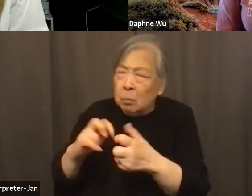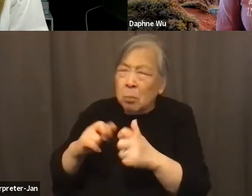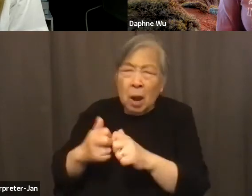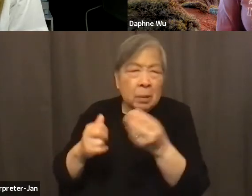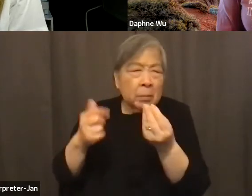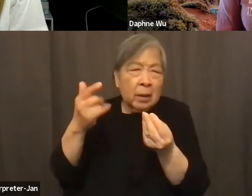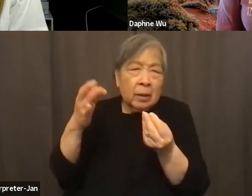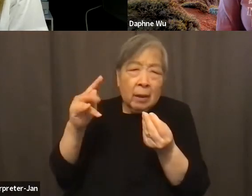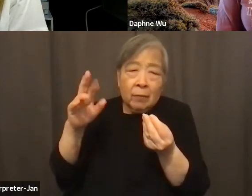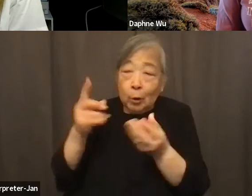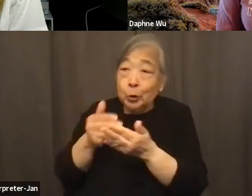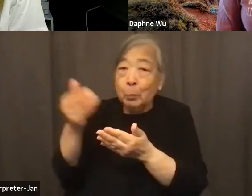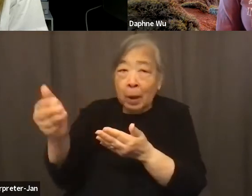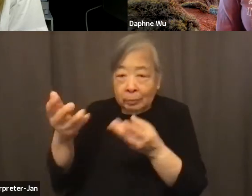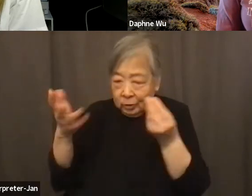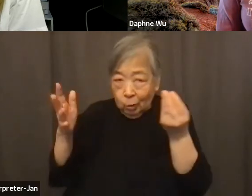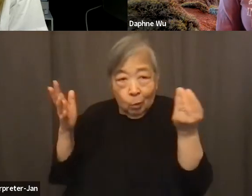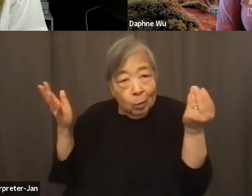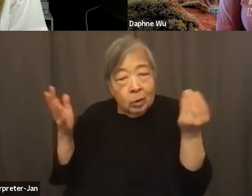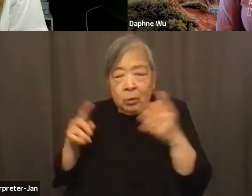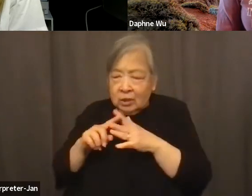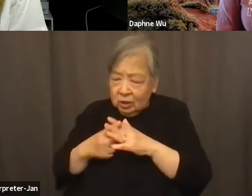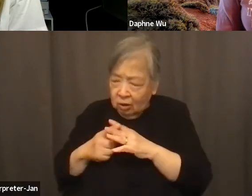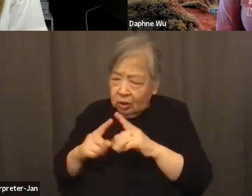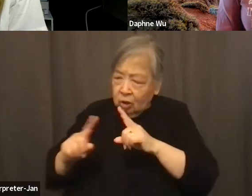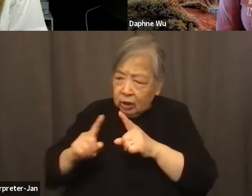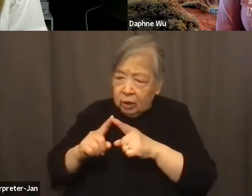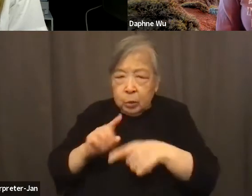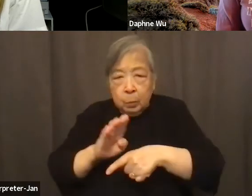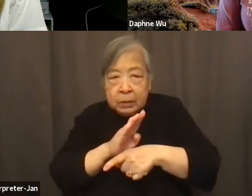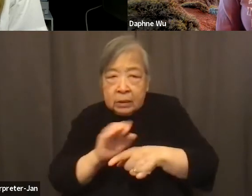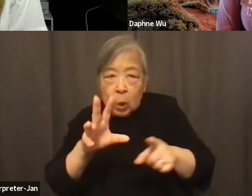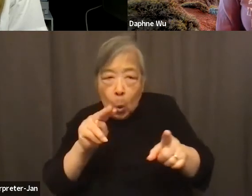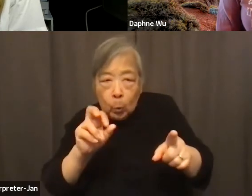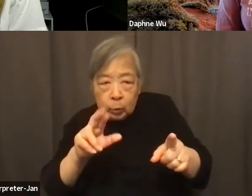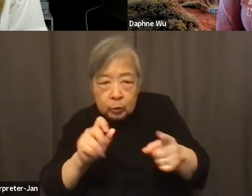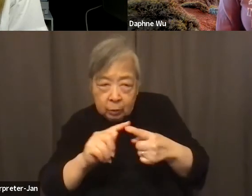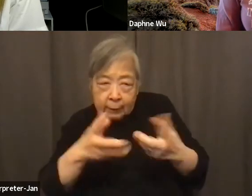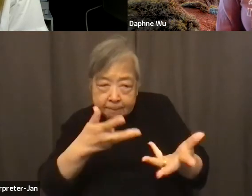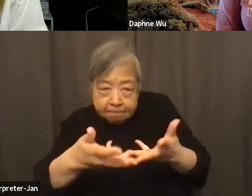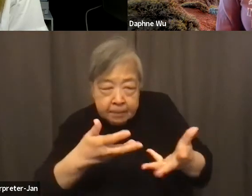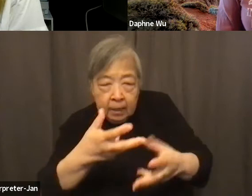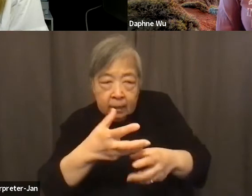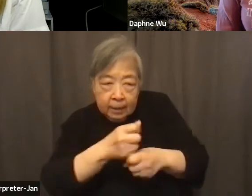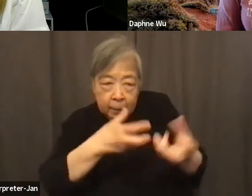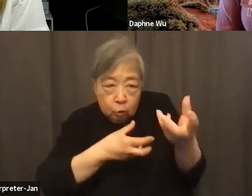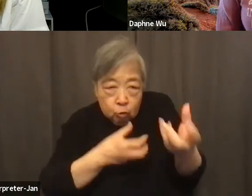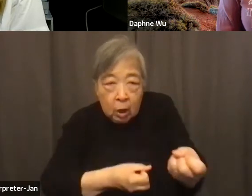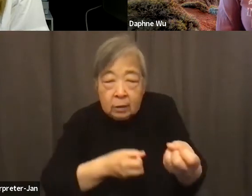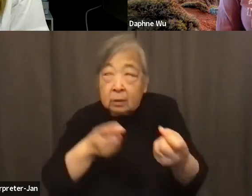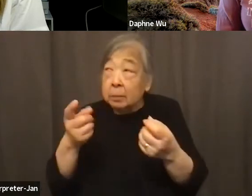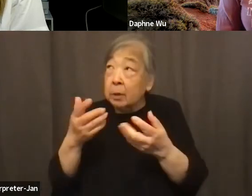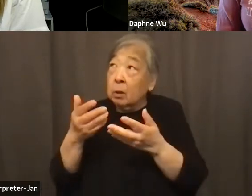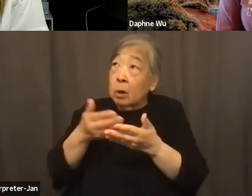So that's where we started to evolve, ask questions with small business owners, gain their trust and launch a bunch of different initiatives from purchasing catering,